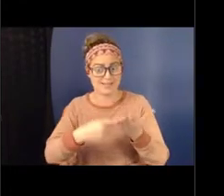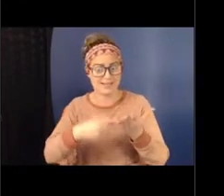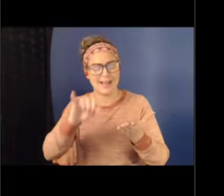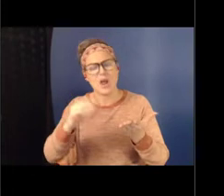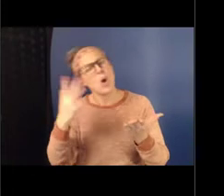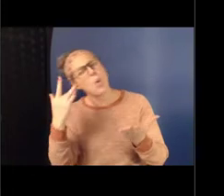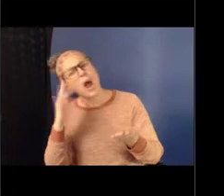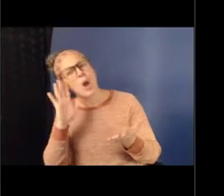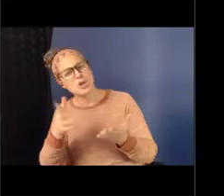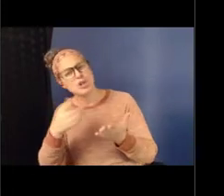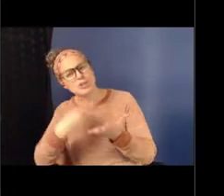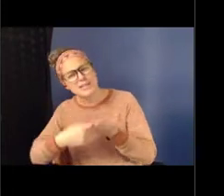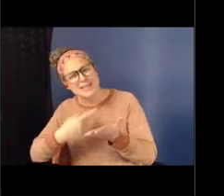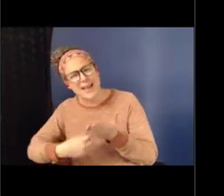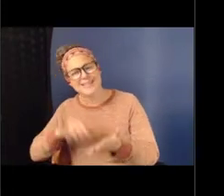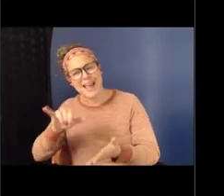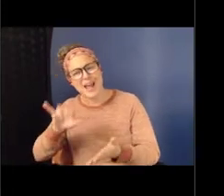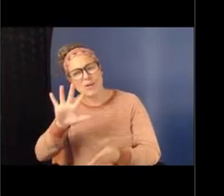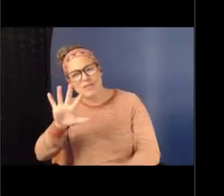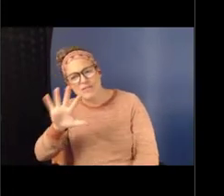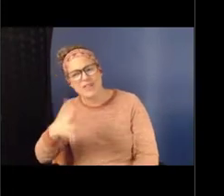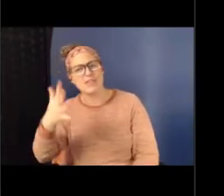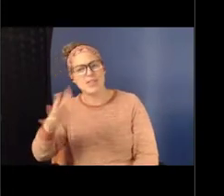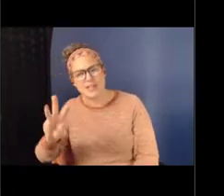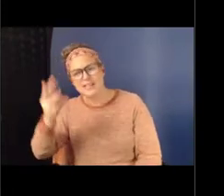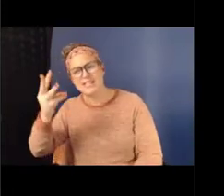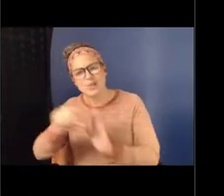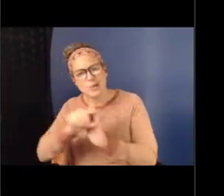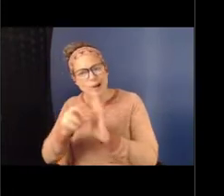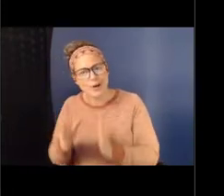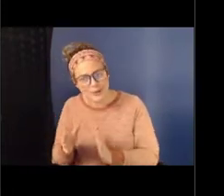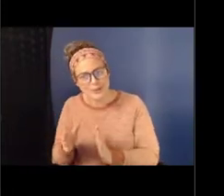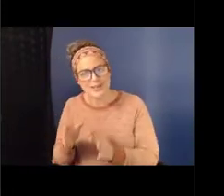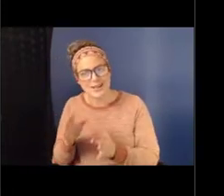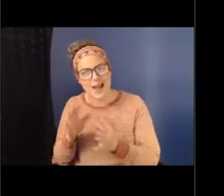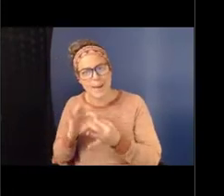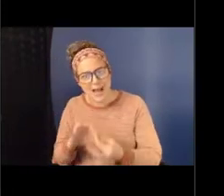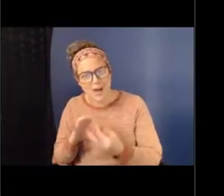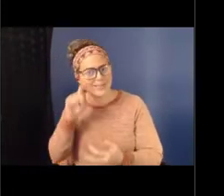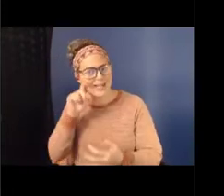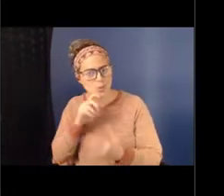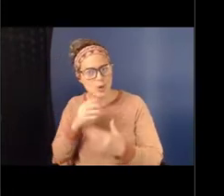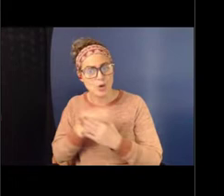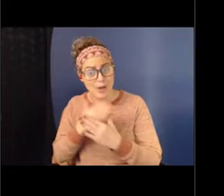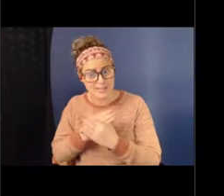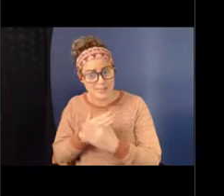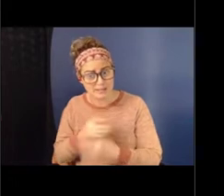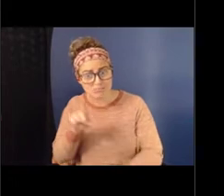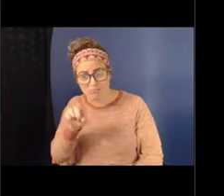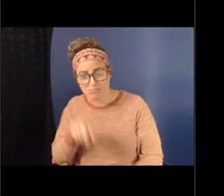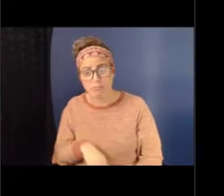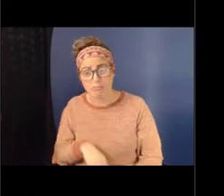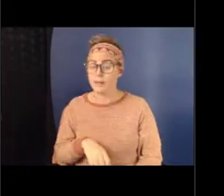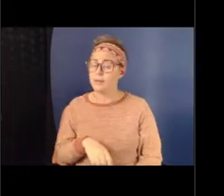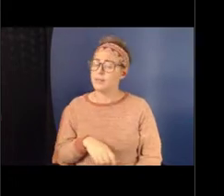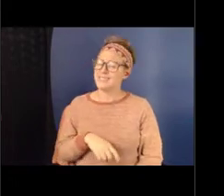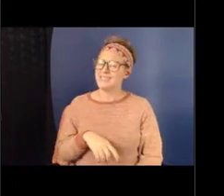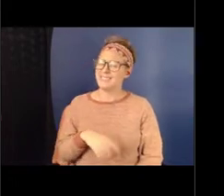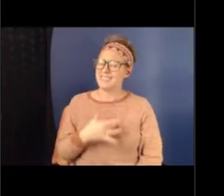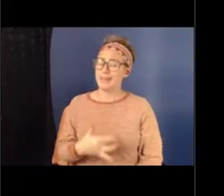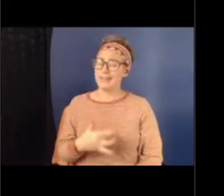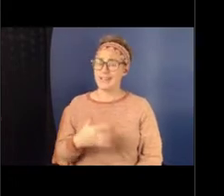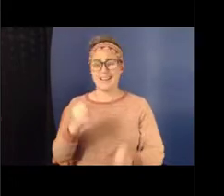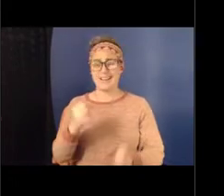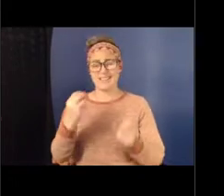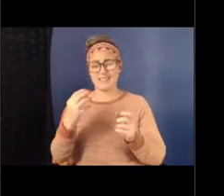recognize that there's actually a federal law that requires that, but there is quite a bit of pushback. And early on, they would argue that, you know,